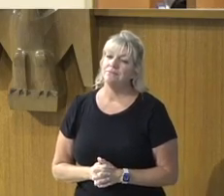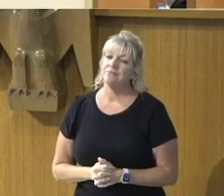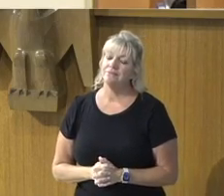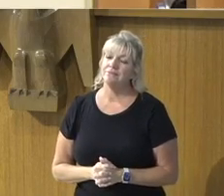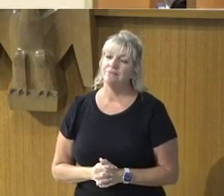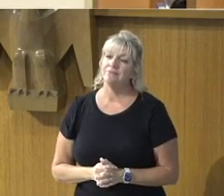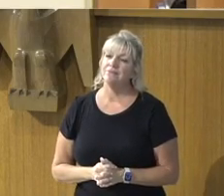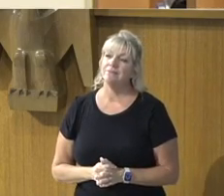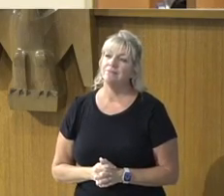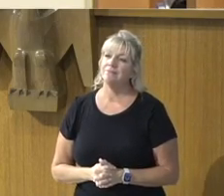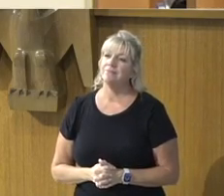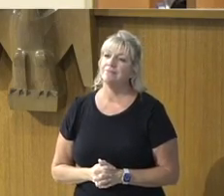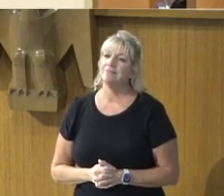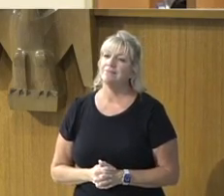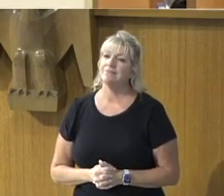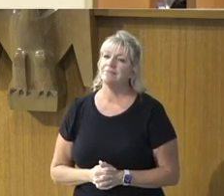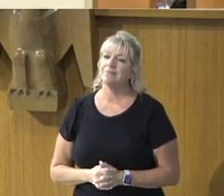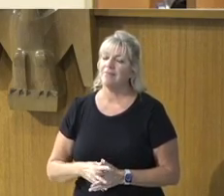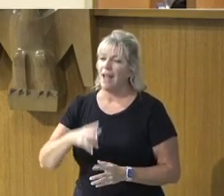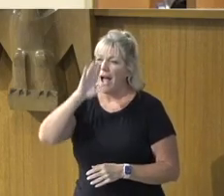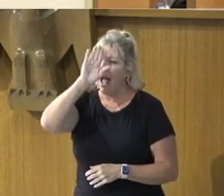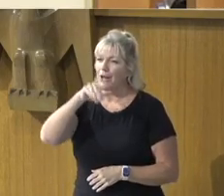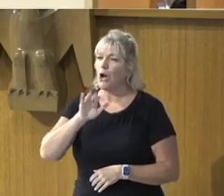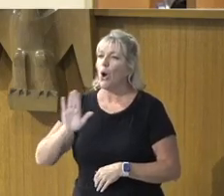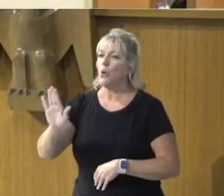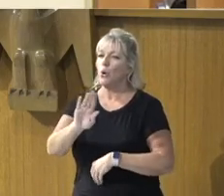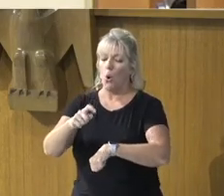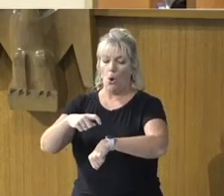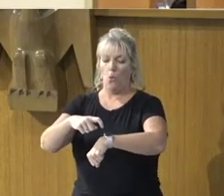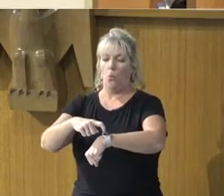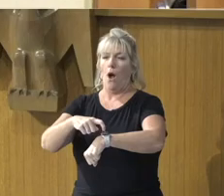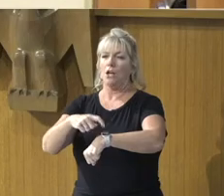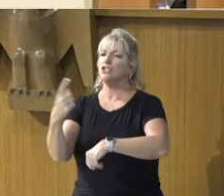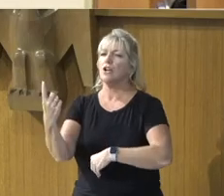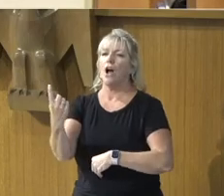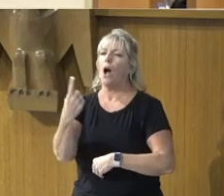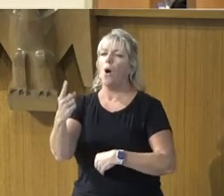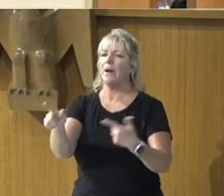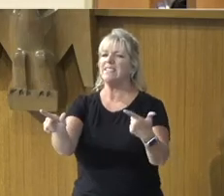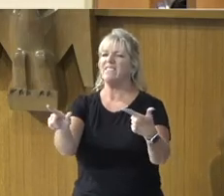I know that your watches all run fast, So I'll just go by mine.